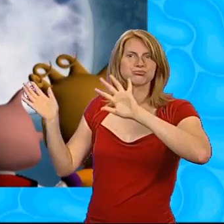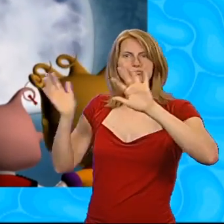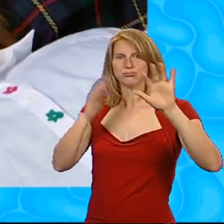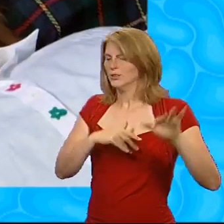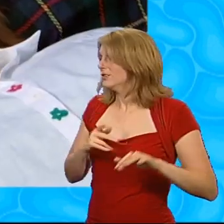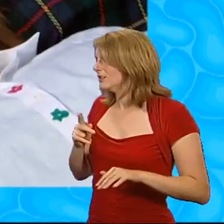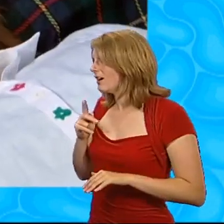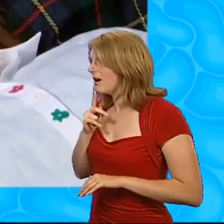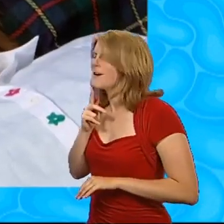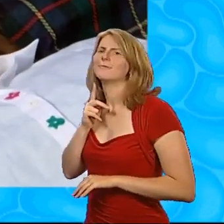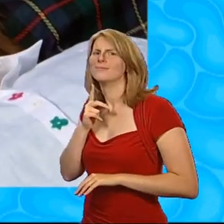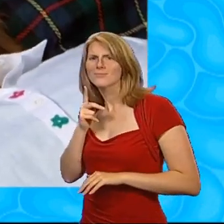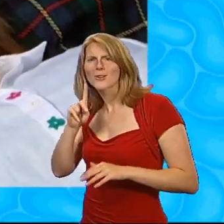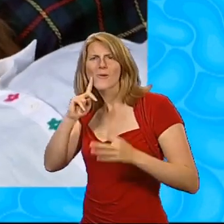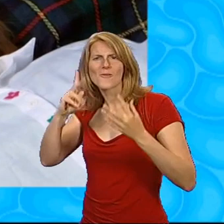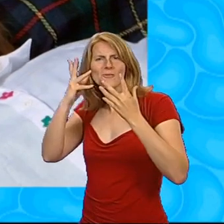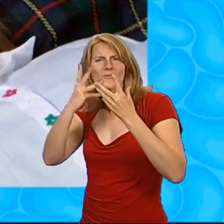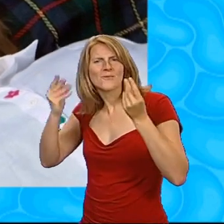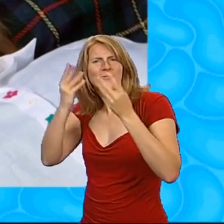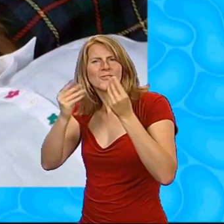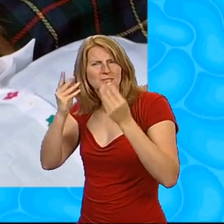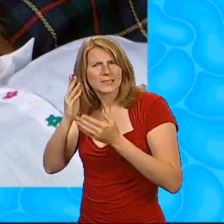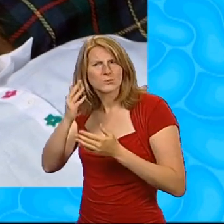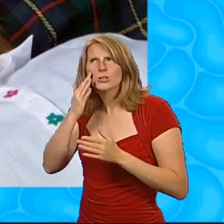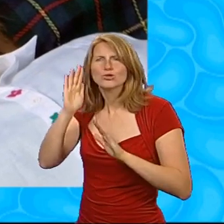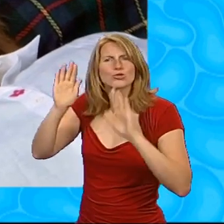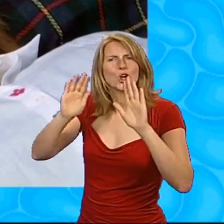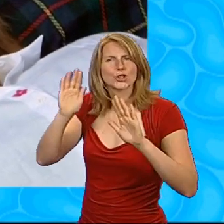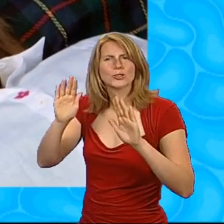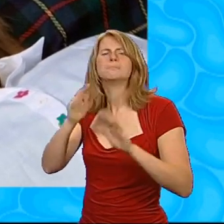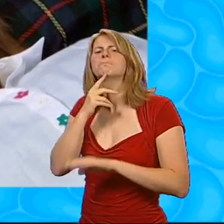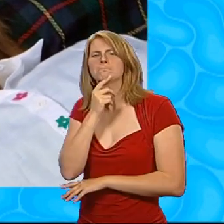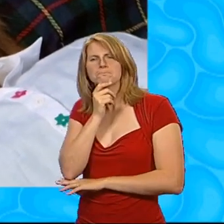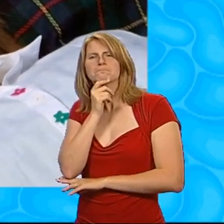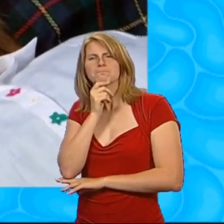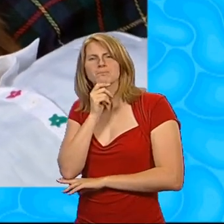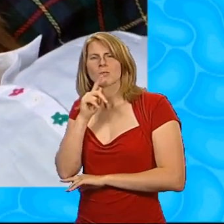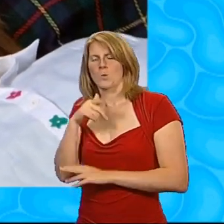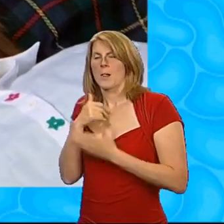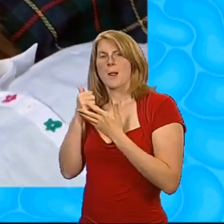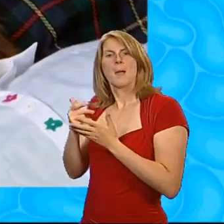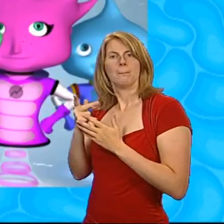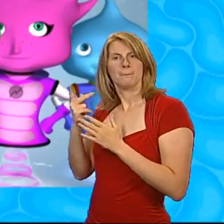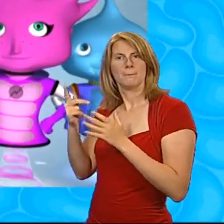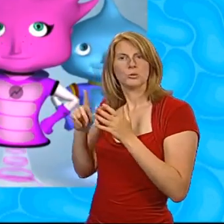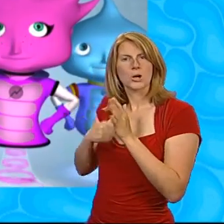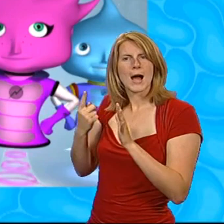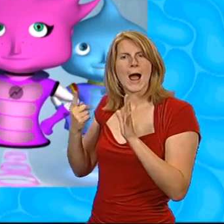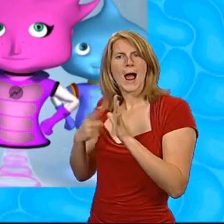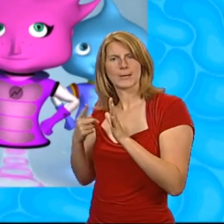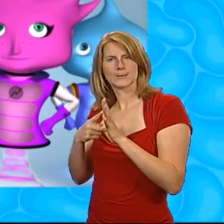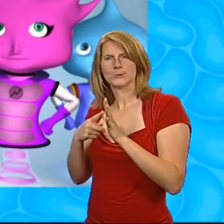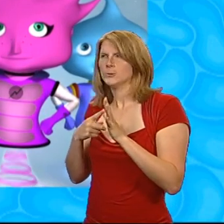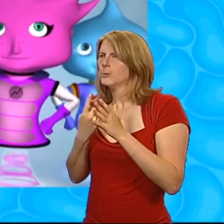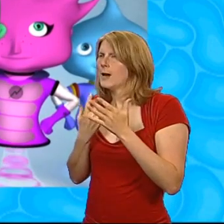don't they? Oh, absolutely, Felix. In fact, we're hoping that Jay and Alice will get a chance to feel a cloud today. Feel a